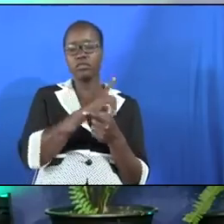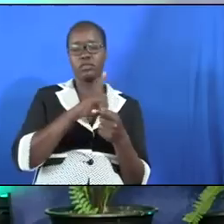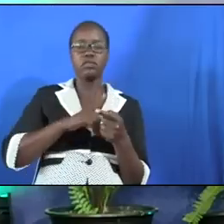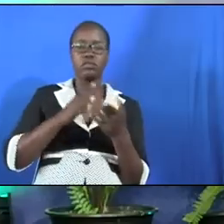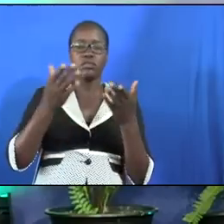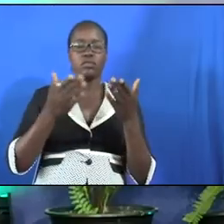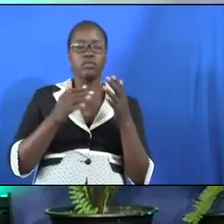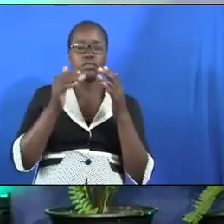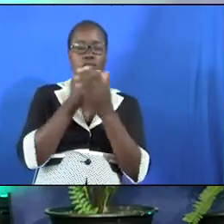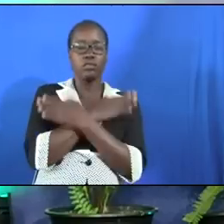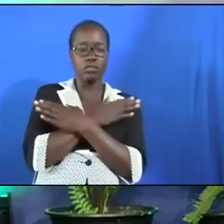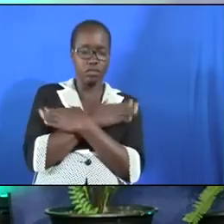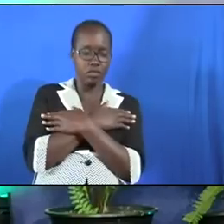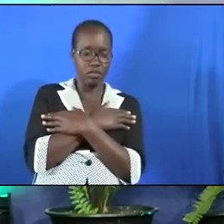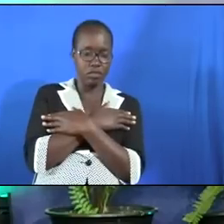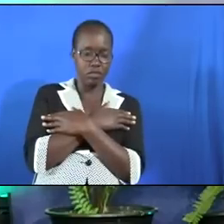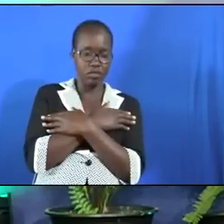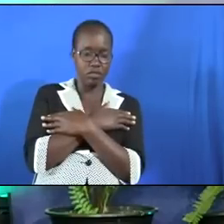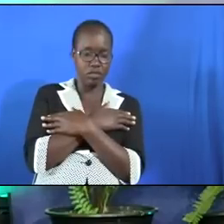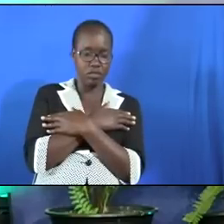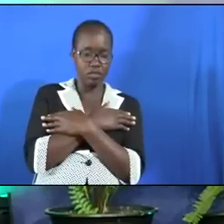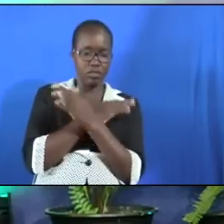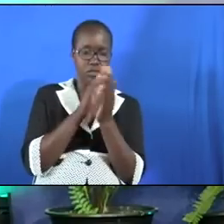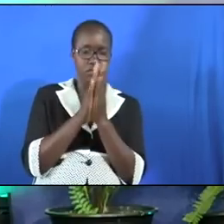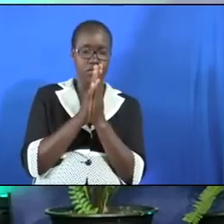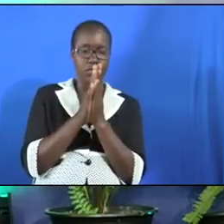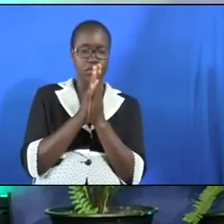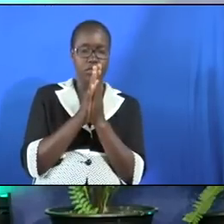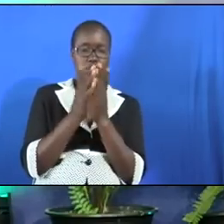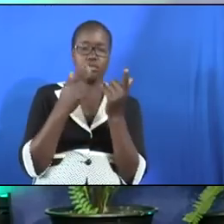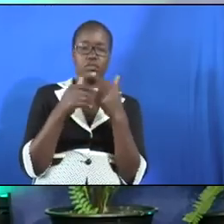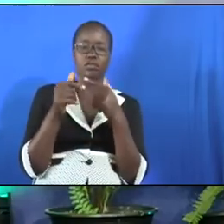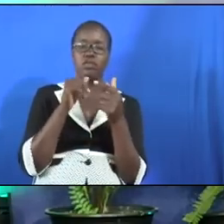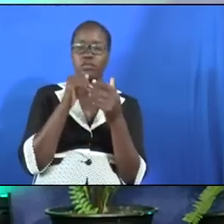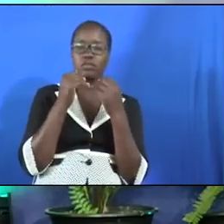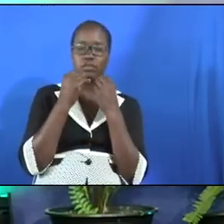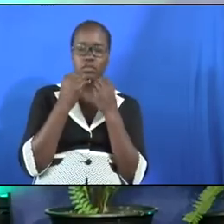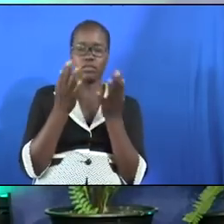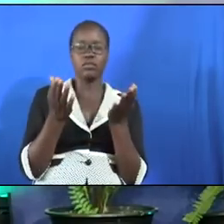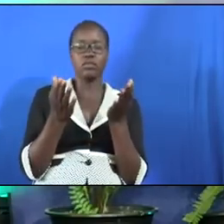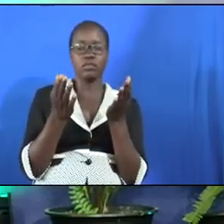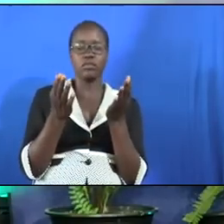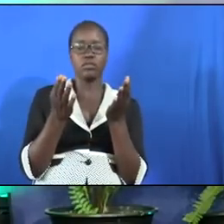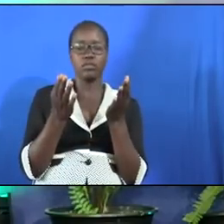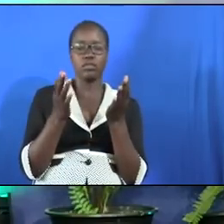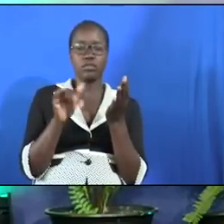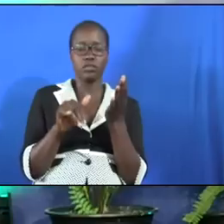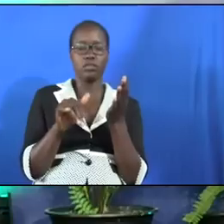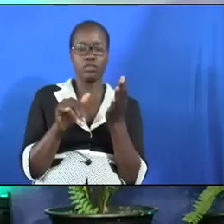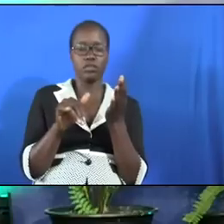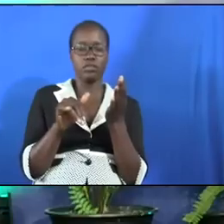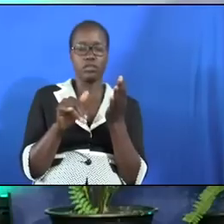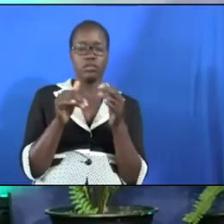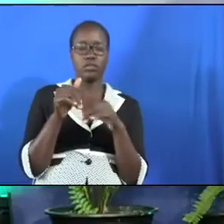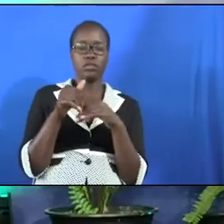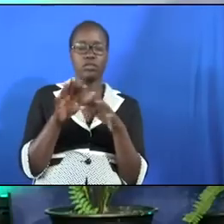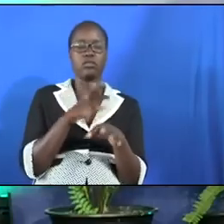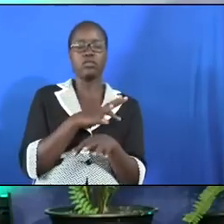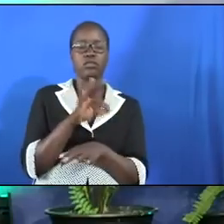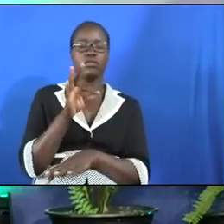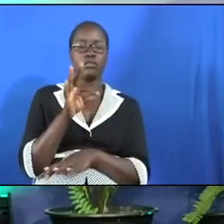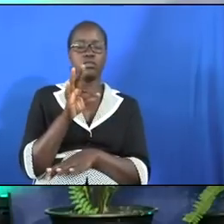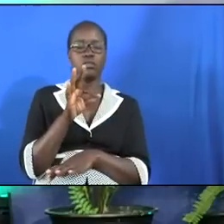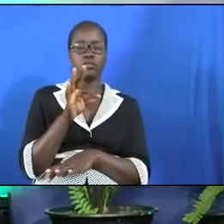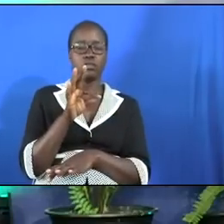our friends and we pray that our coming will not be in vain that our lost souls